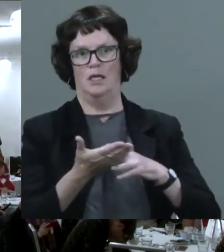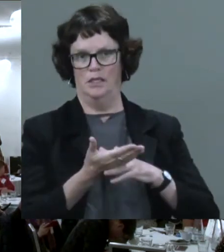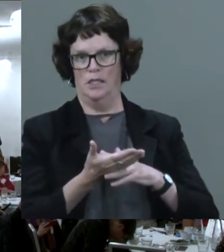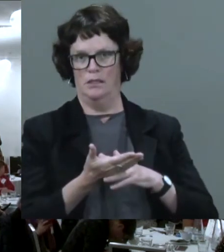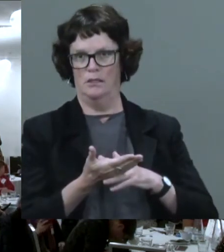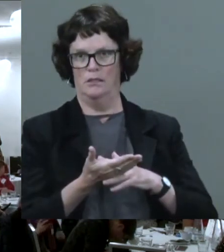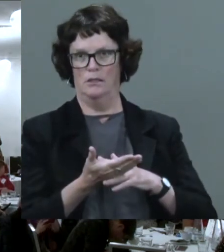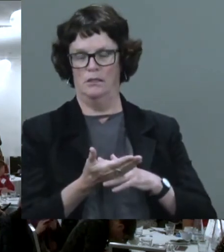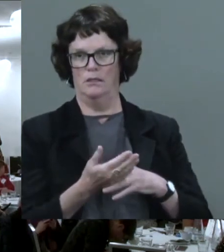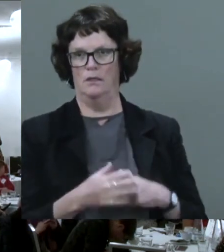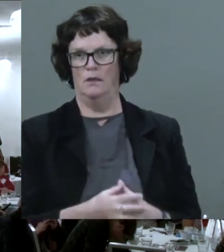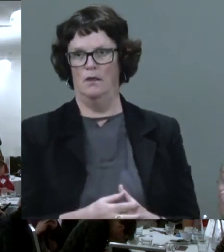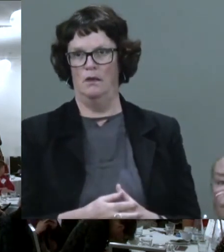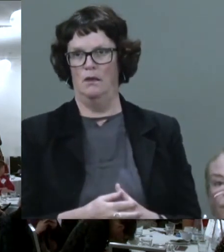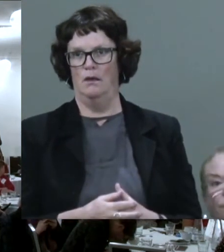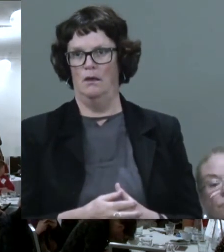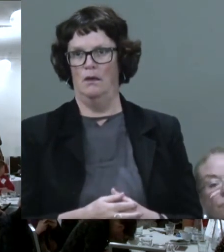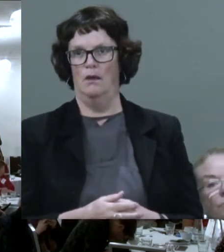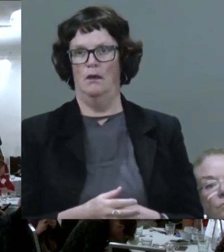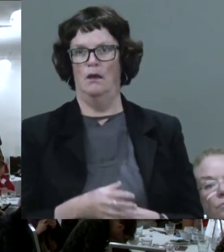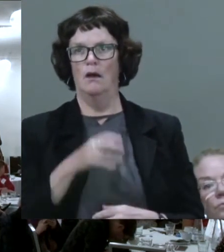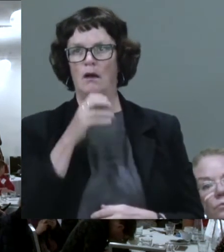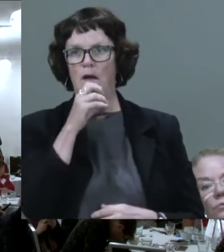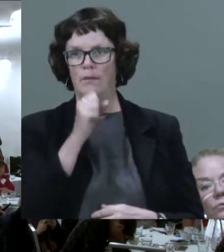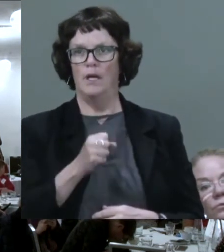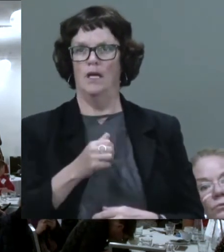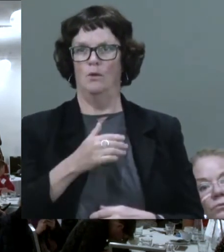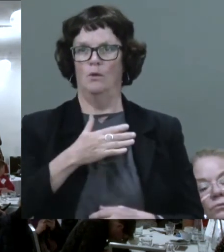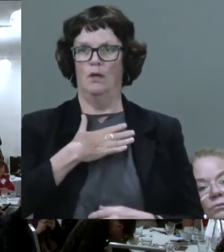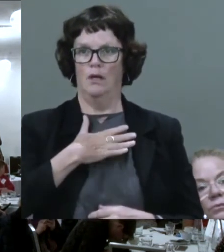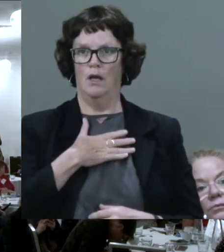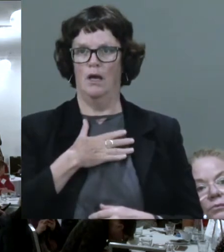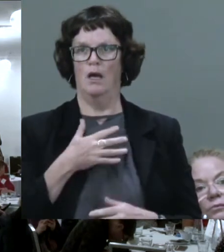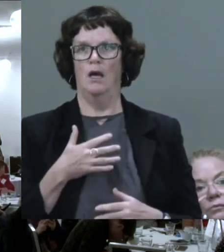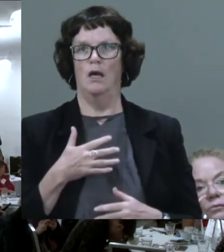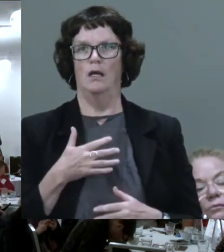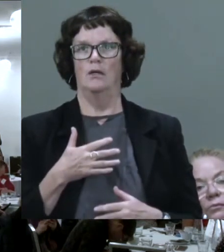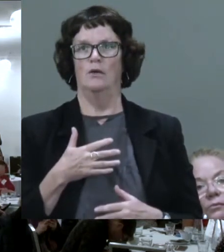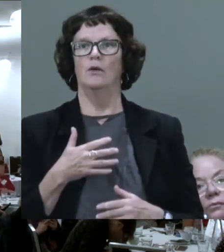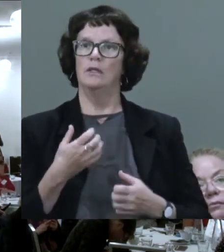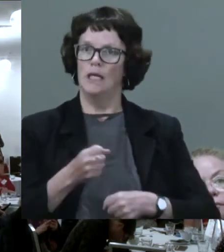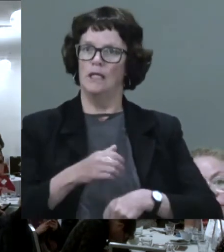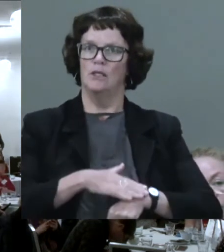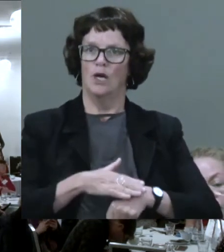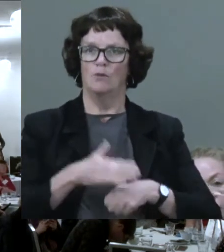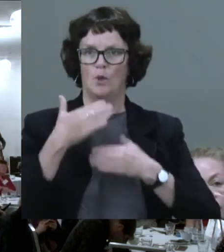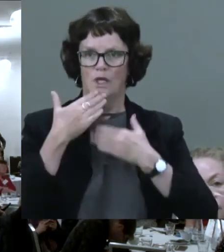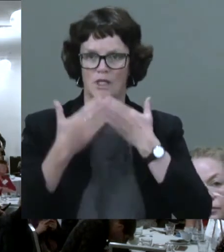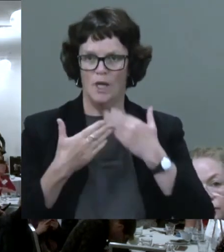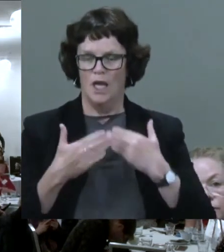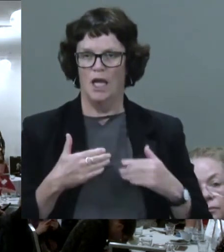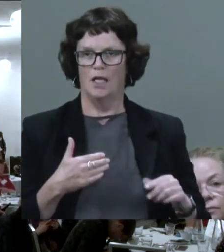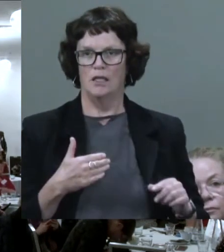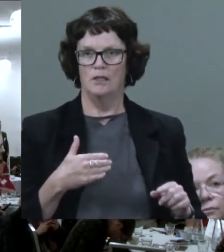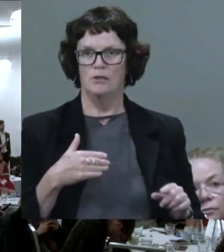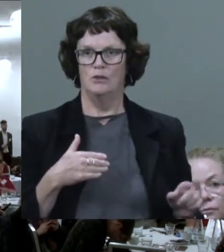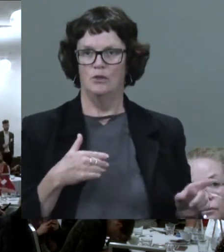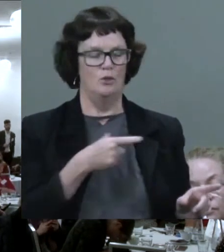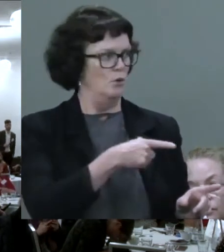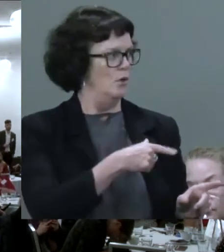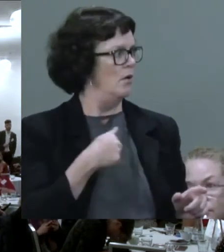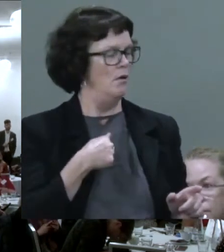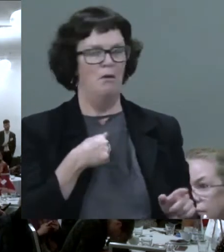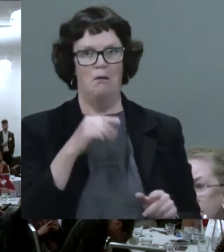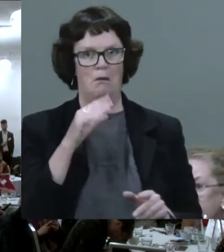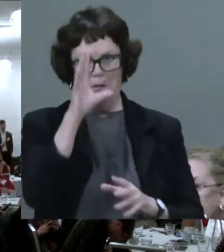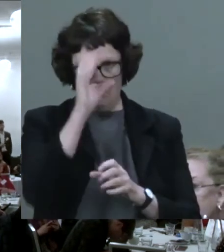um, the gentleman would like to take some time to explain it to you. Yes, uh, I don't believe that I have heard